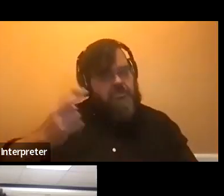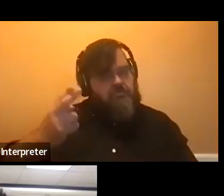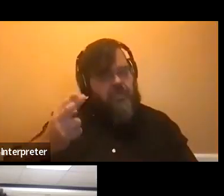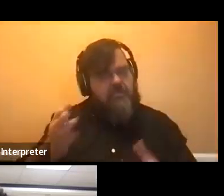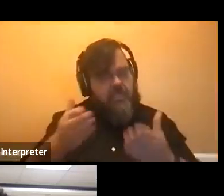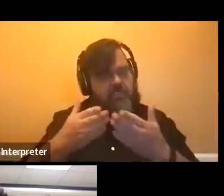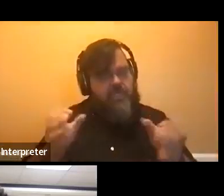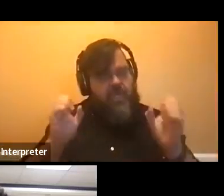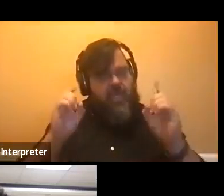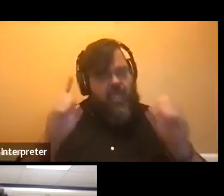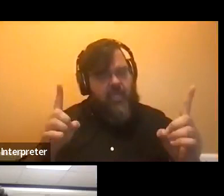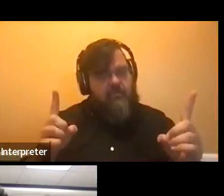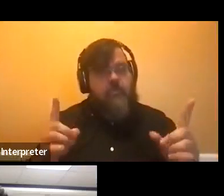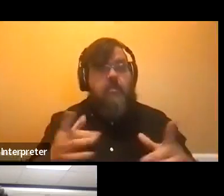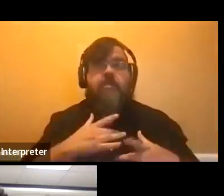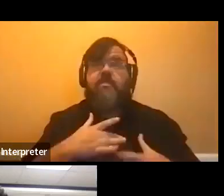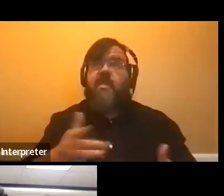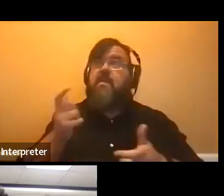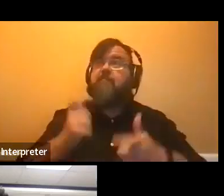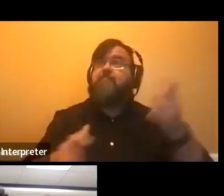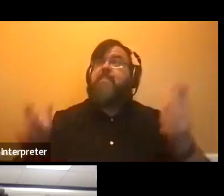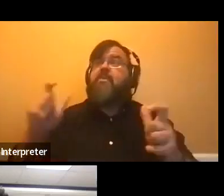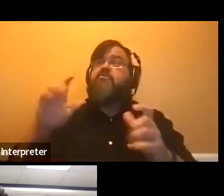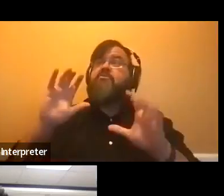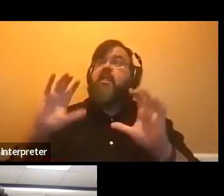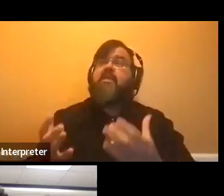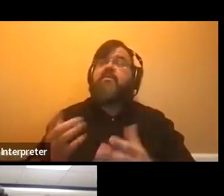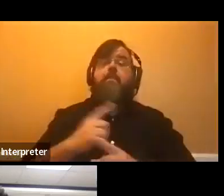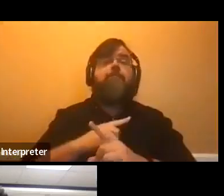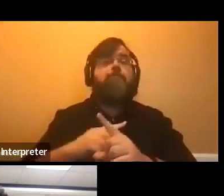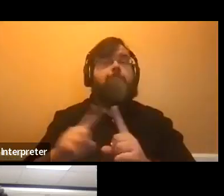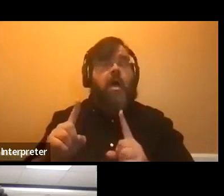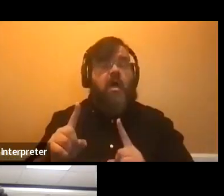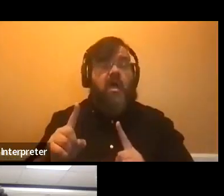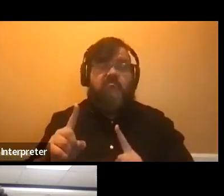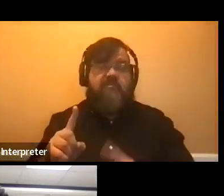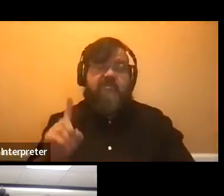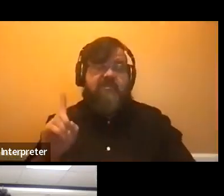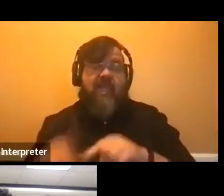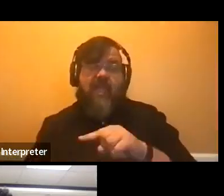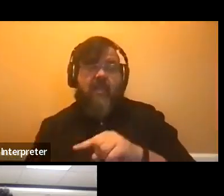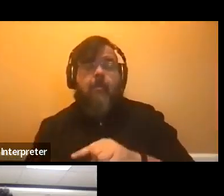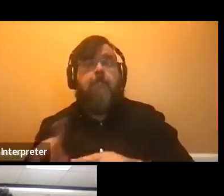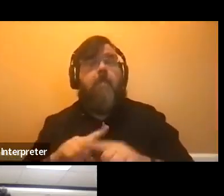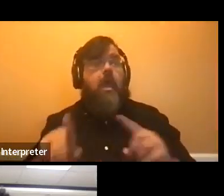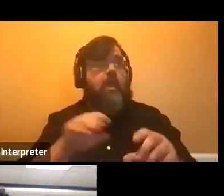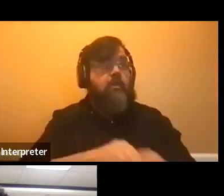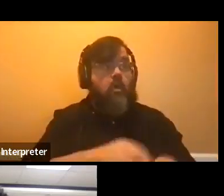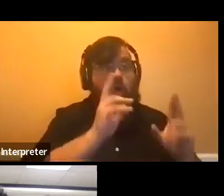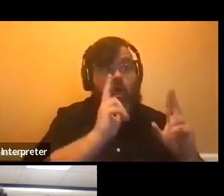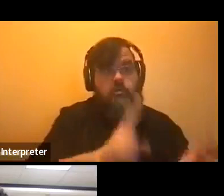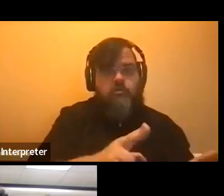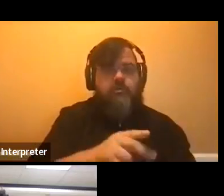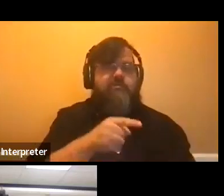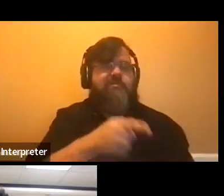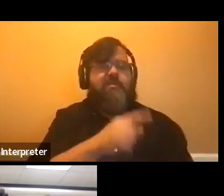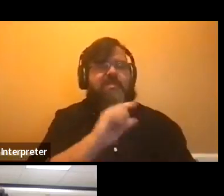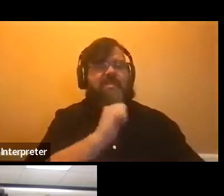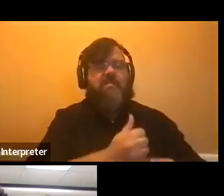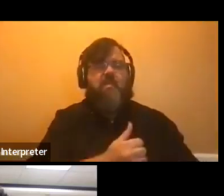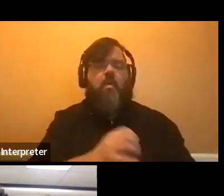usually in a larger course can't do this, but in her honors section, she assigns an oral history project. So